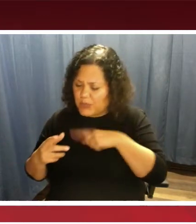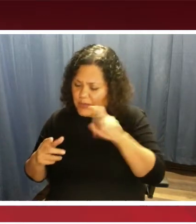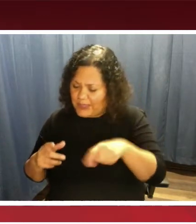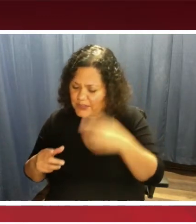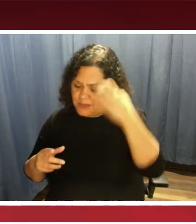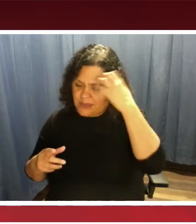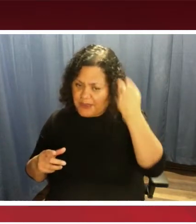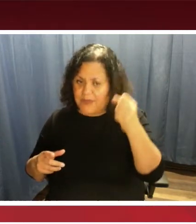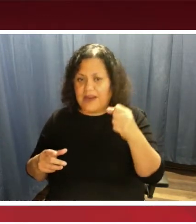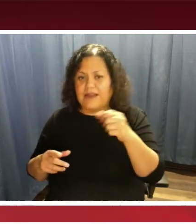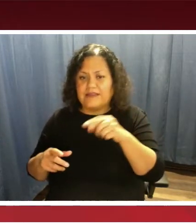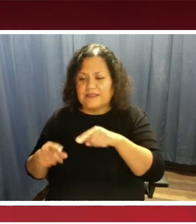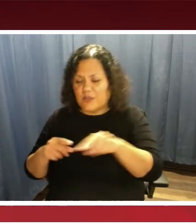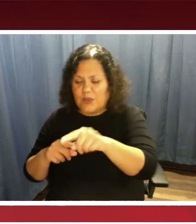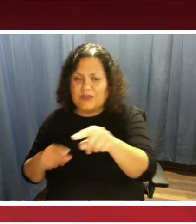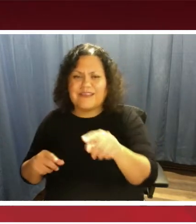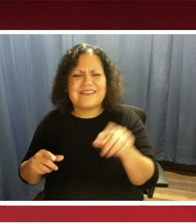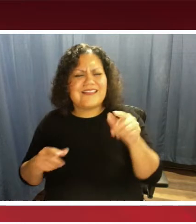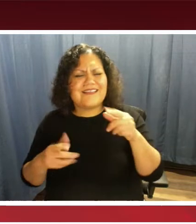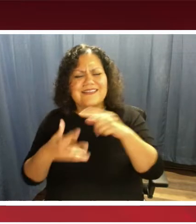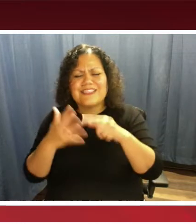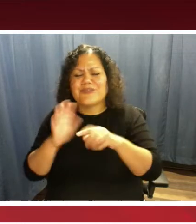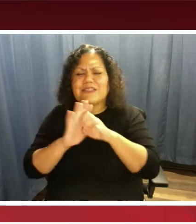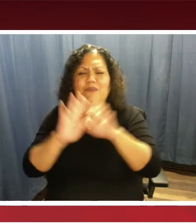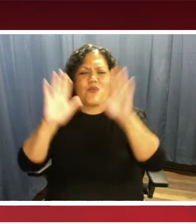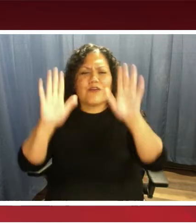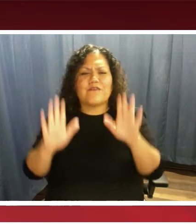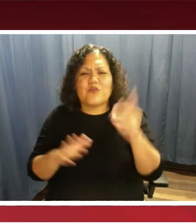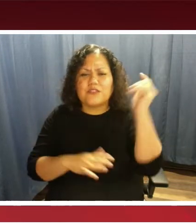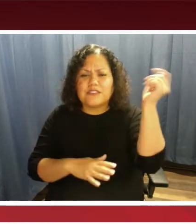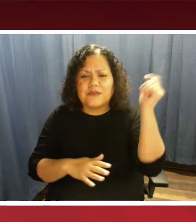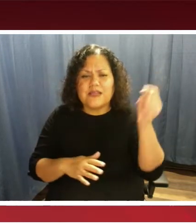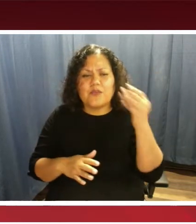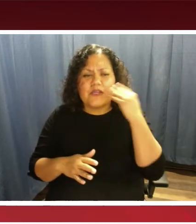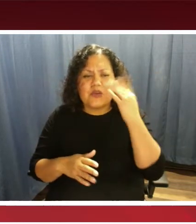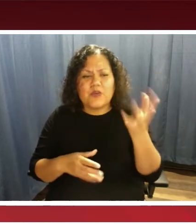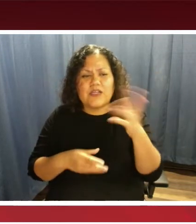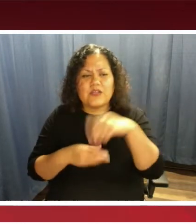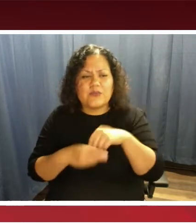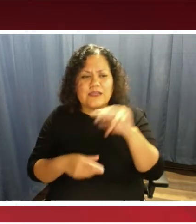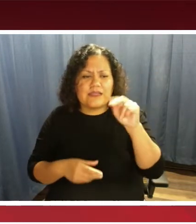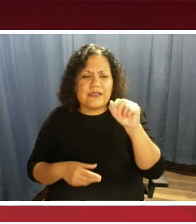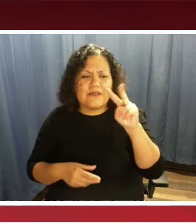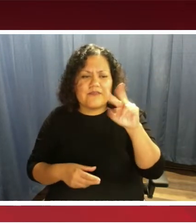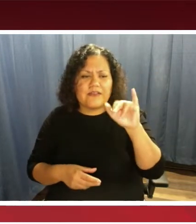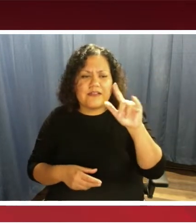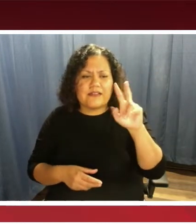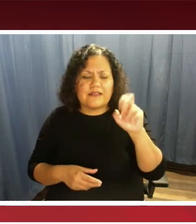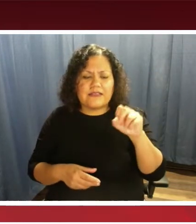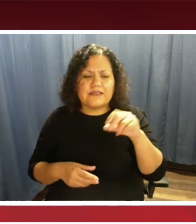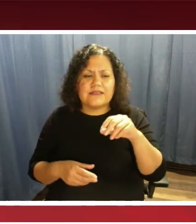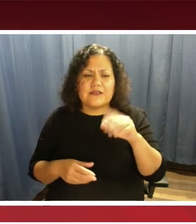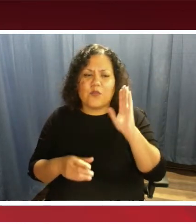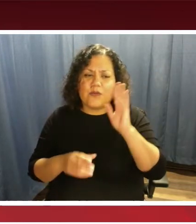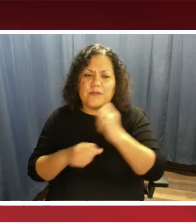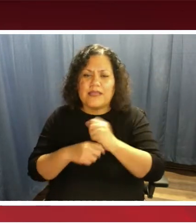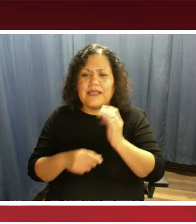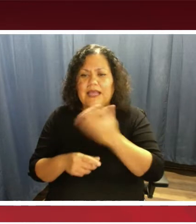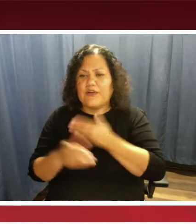these are just great testimonials. And we know that incorporating NaviLens into our bus stops will only make our service better.